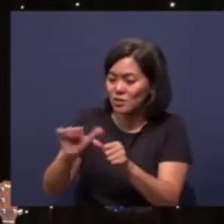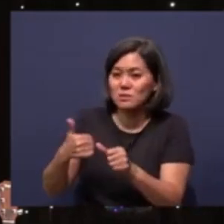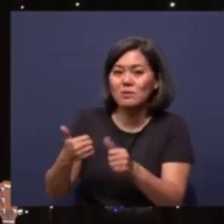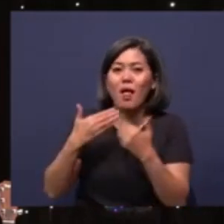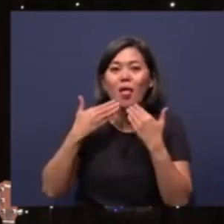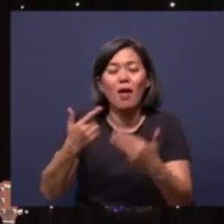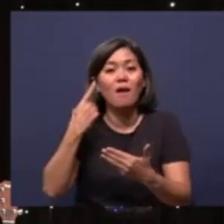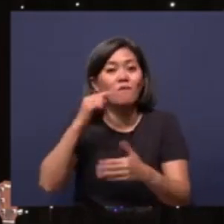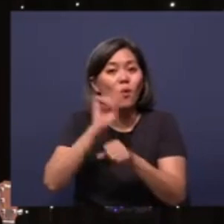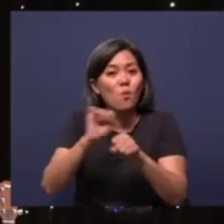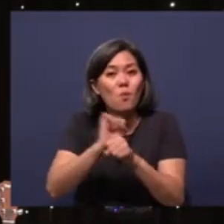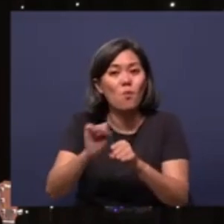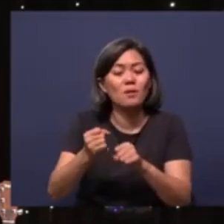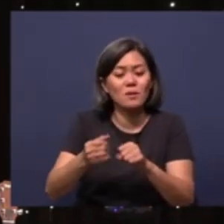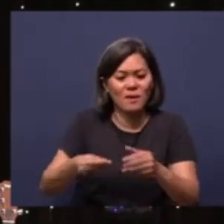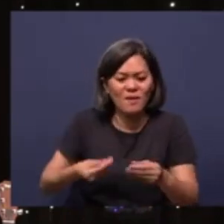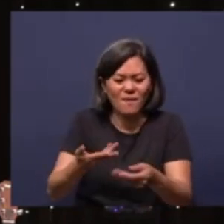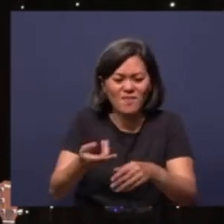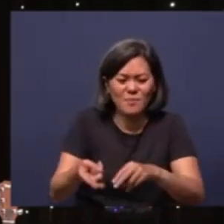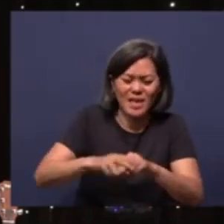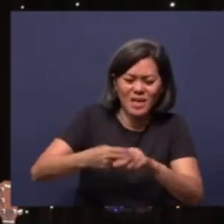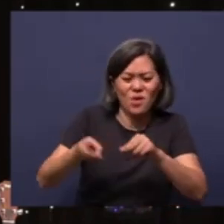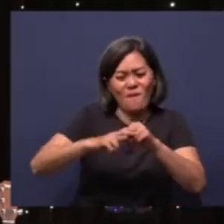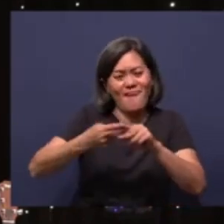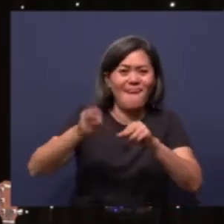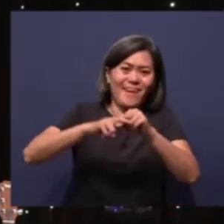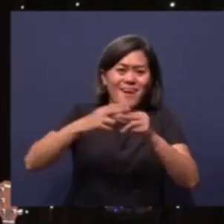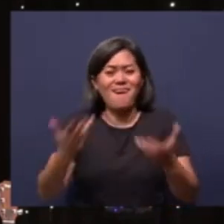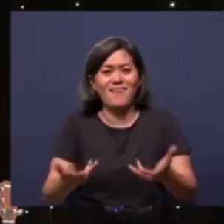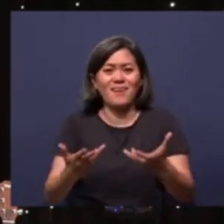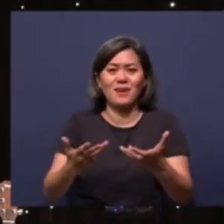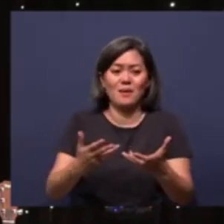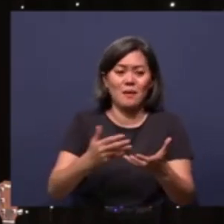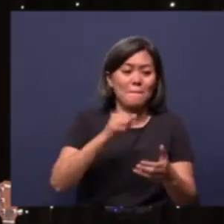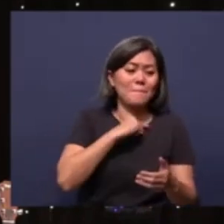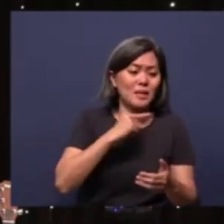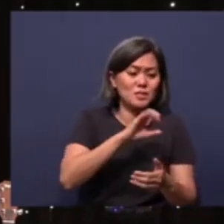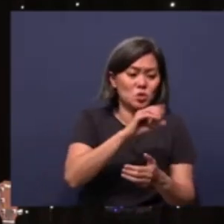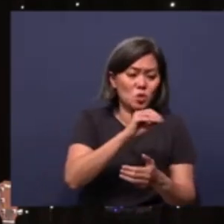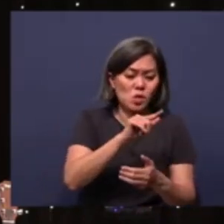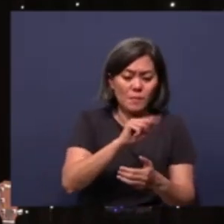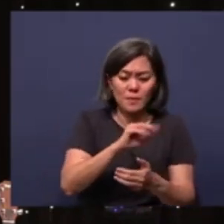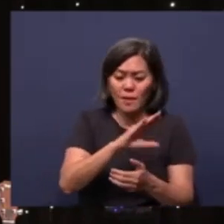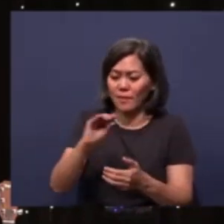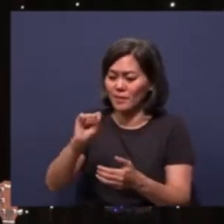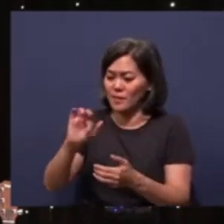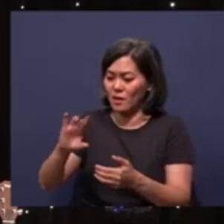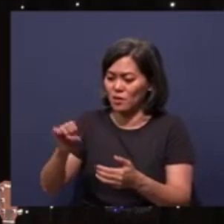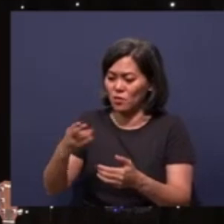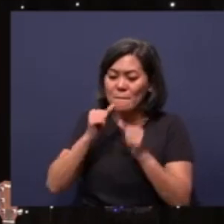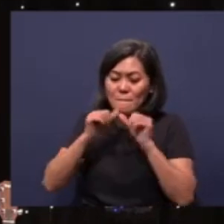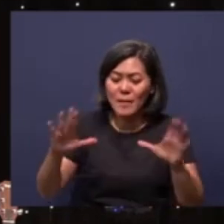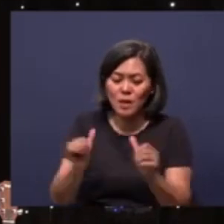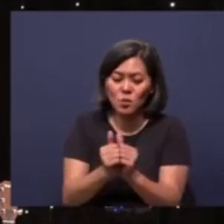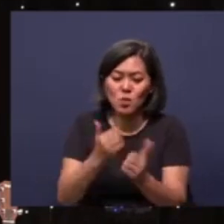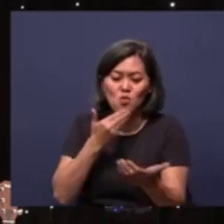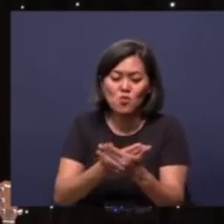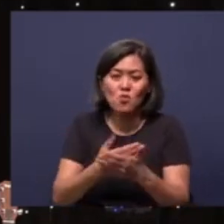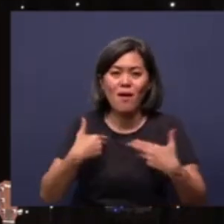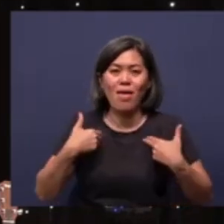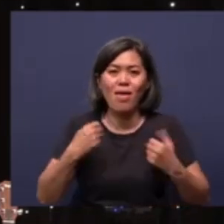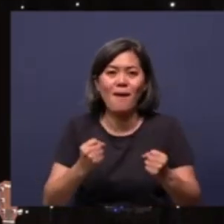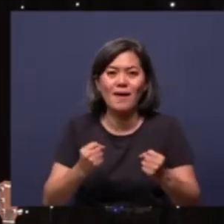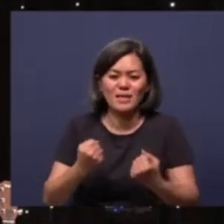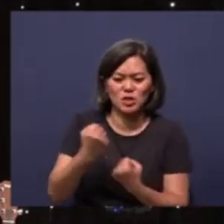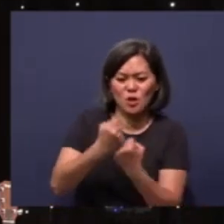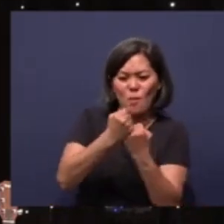thanks for their work. Give them increase, O Lord, Pastor Solomon and Sarah. Bless them with good health and support them with more